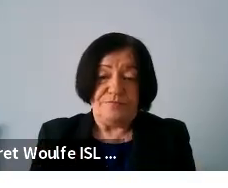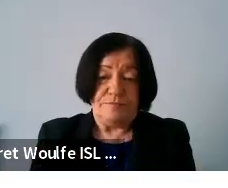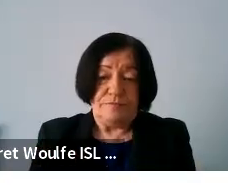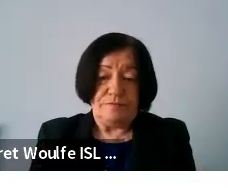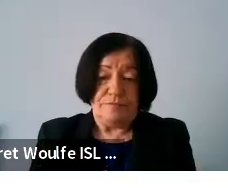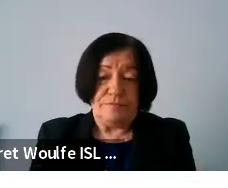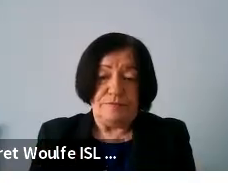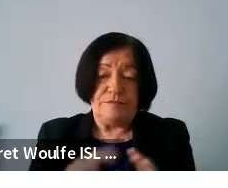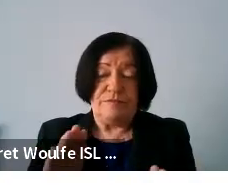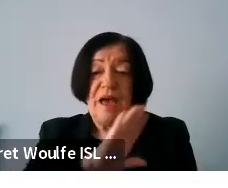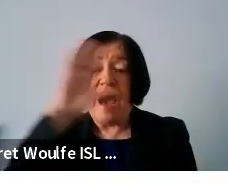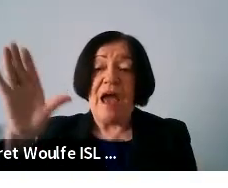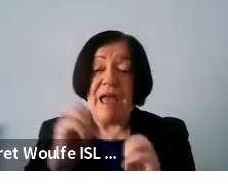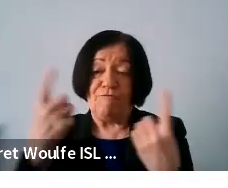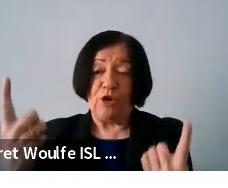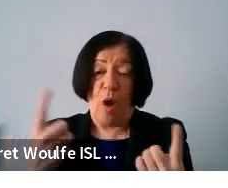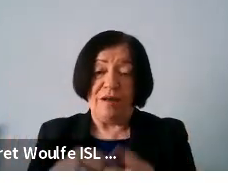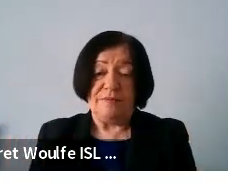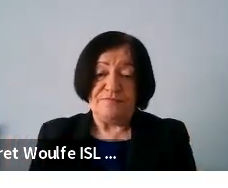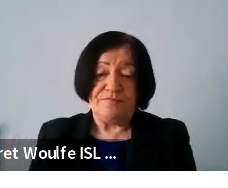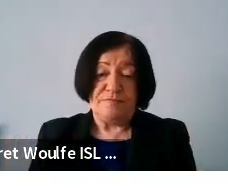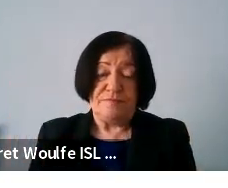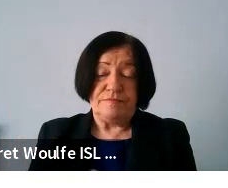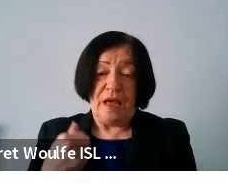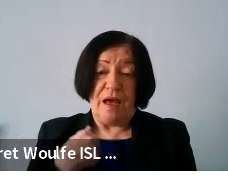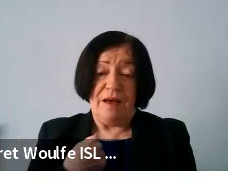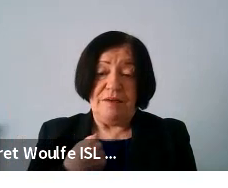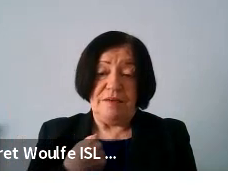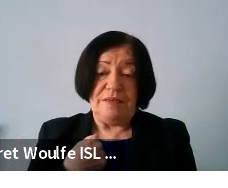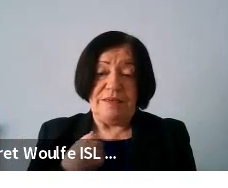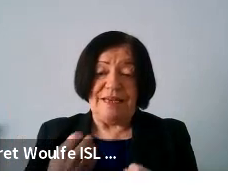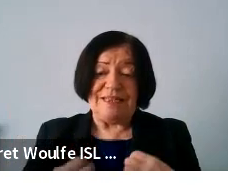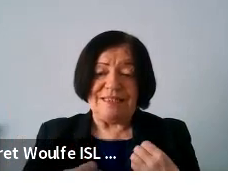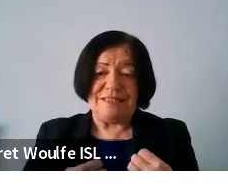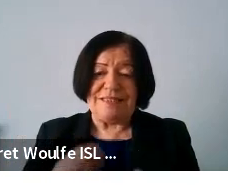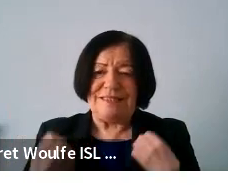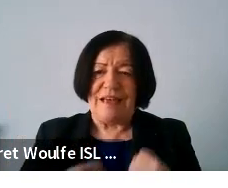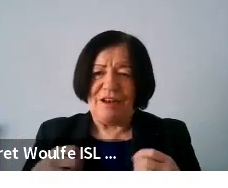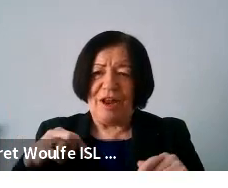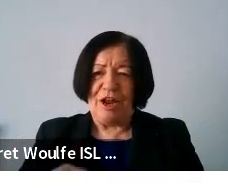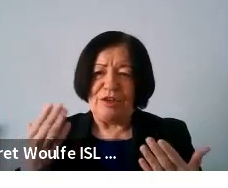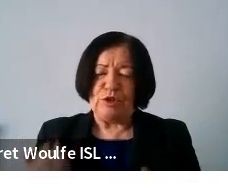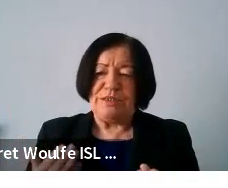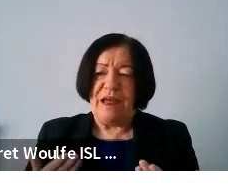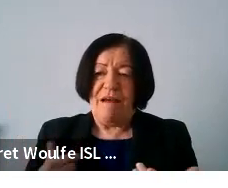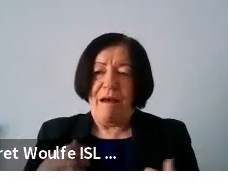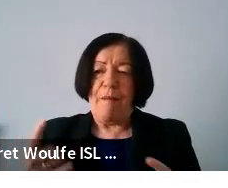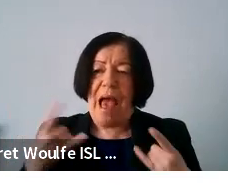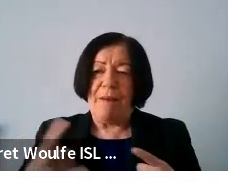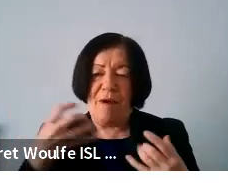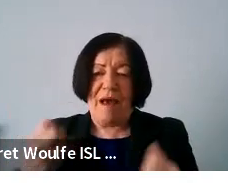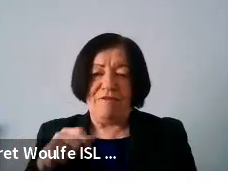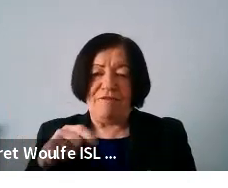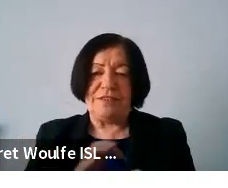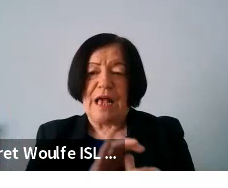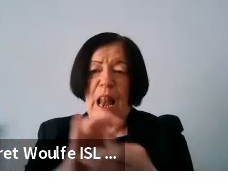so hi everyone um i i'm very excited to be here today and i'm very happy to have this